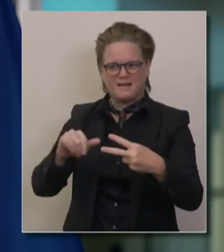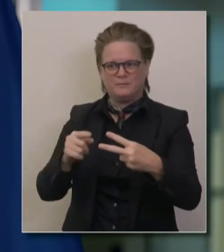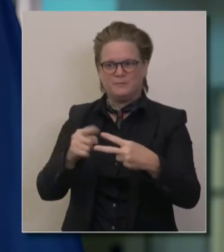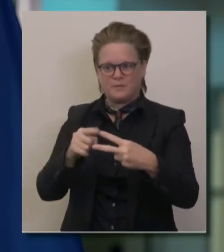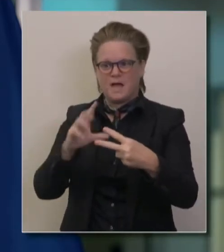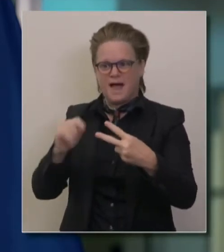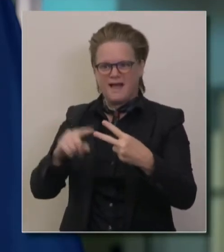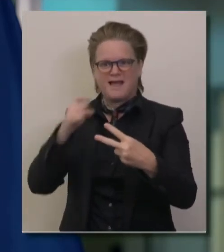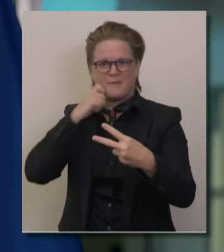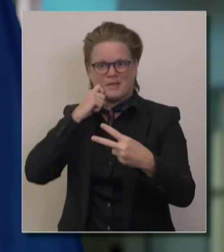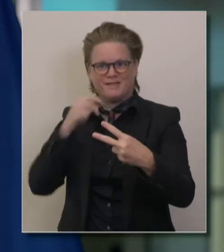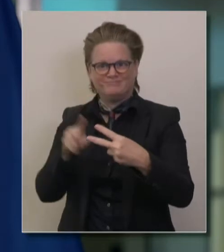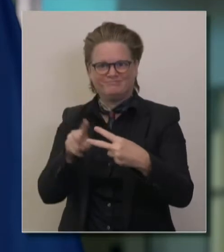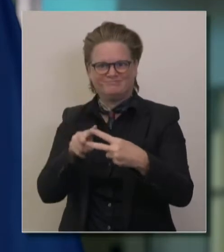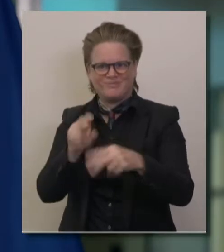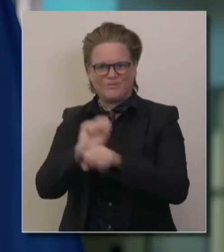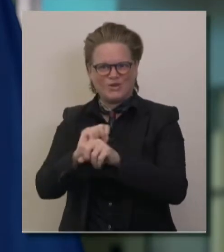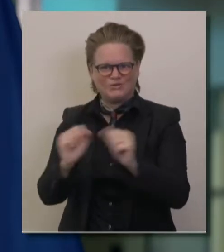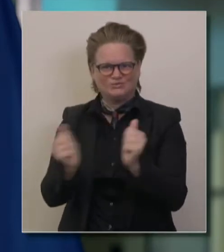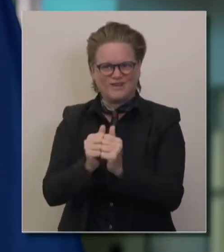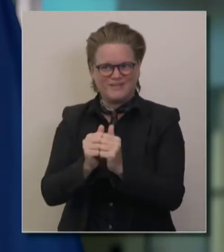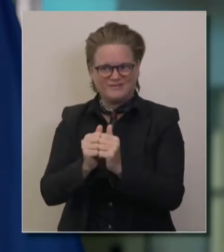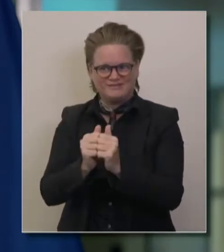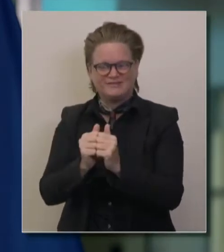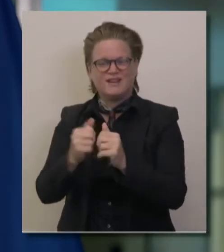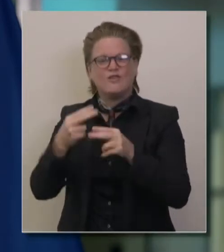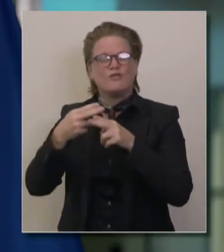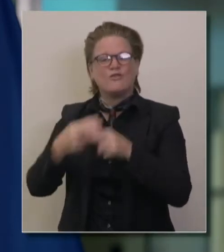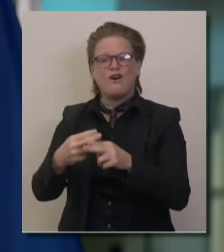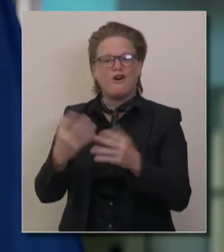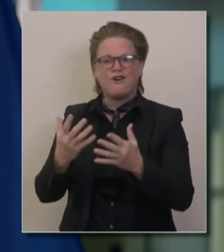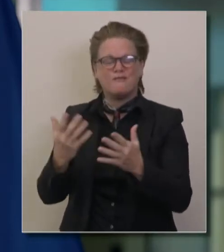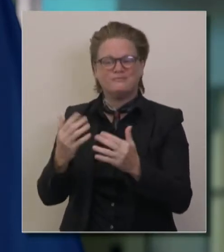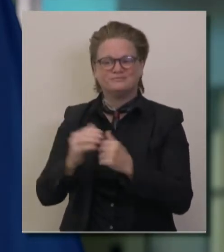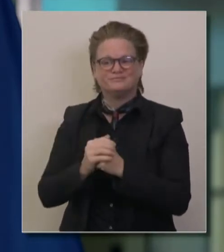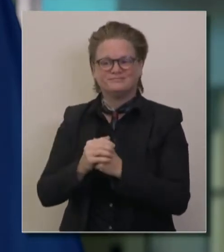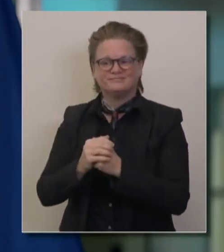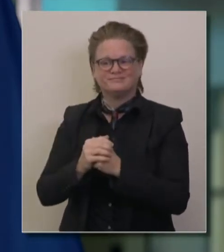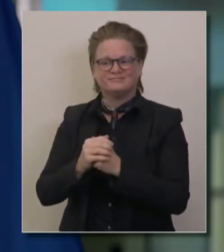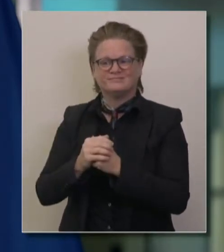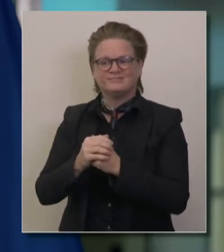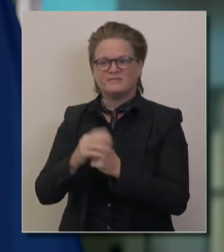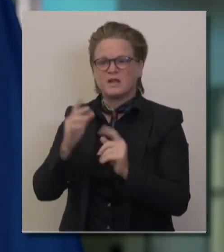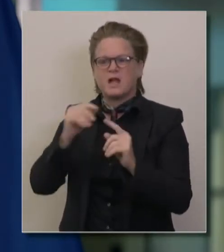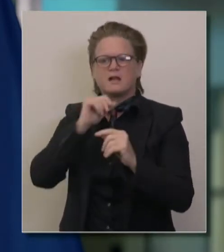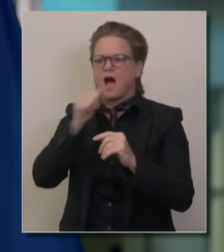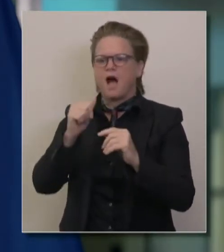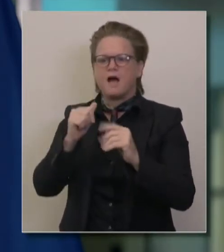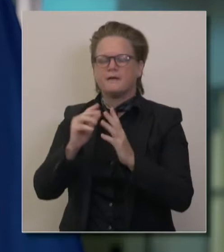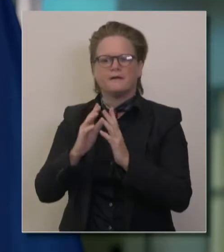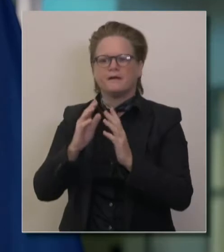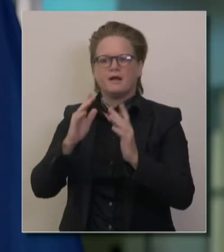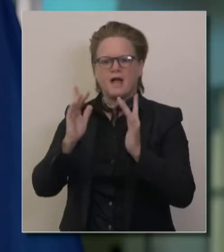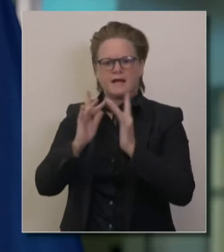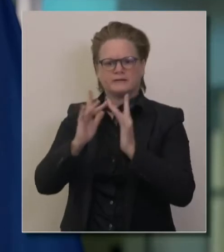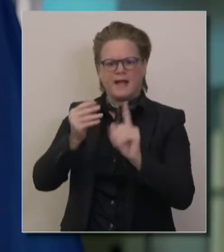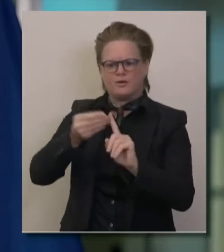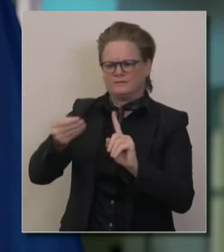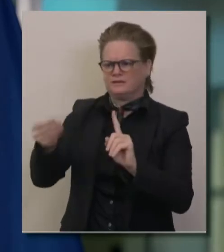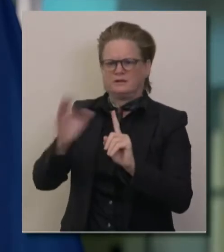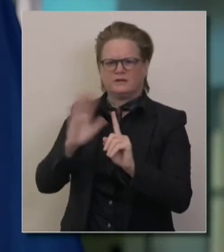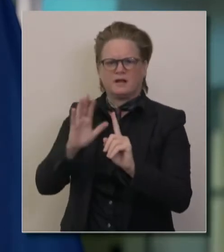to provide for exposure notification, not contact tracing, but exposure notification. I want to